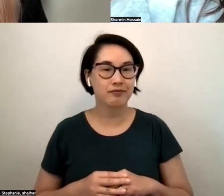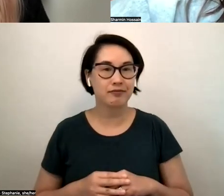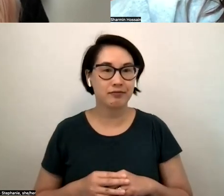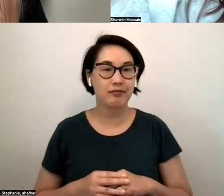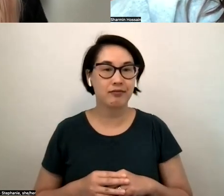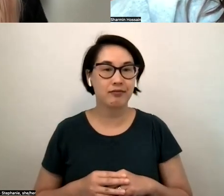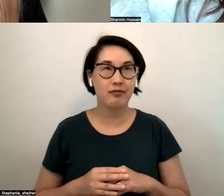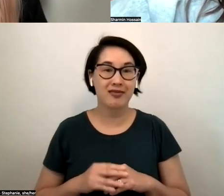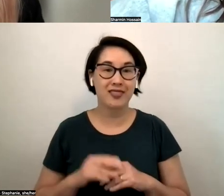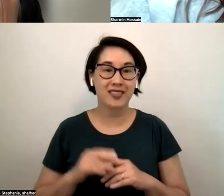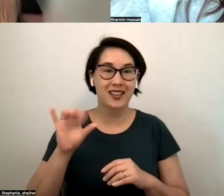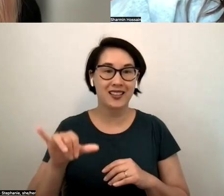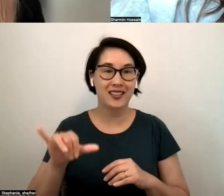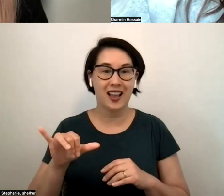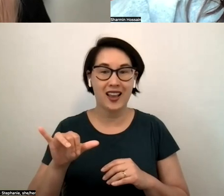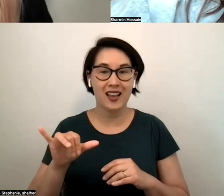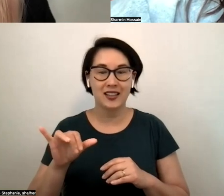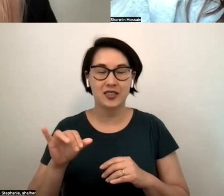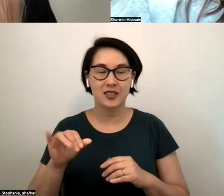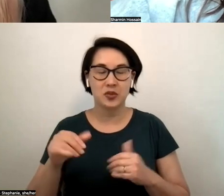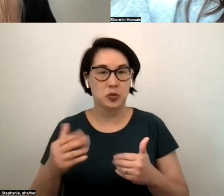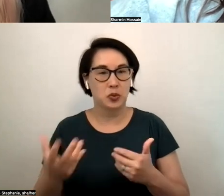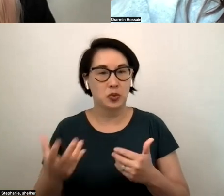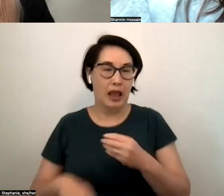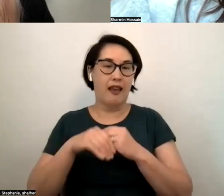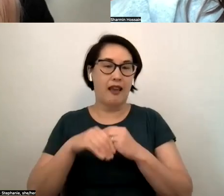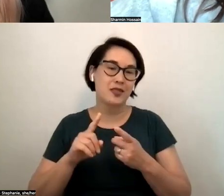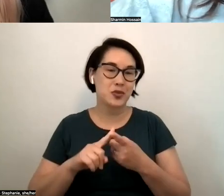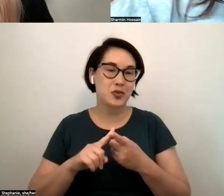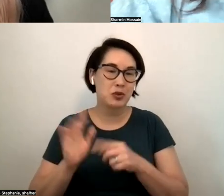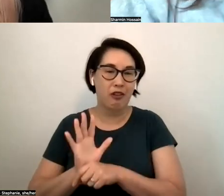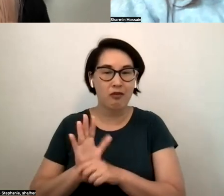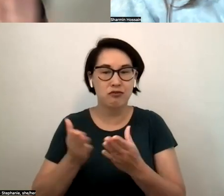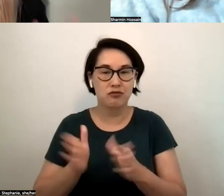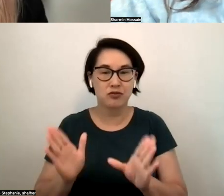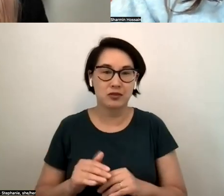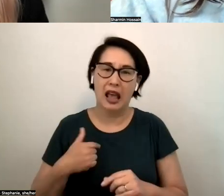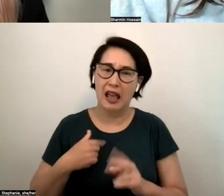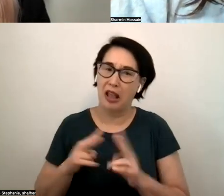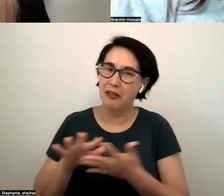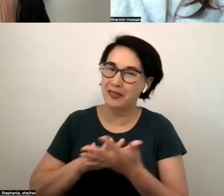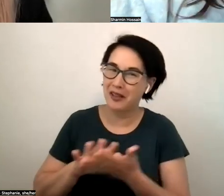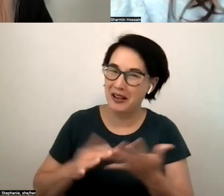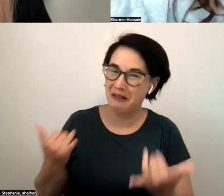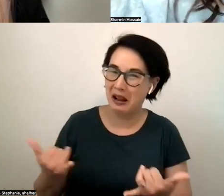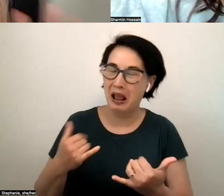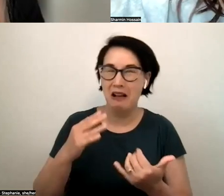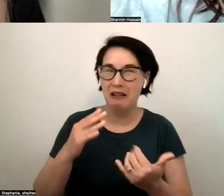add in a lot to the to the entire film so yeah i'm being very vague right now